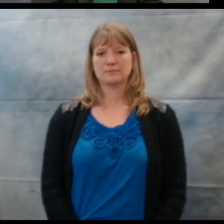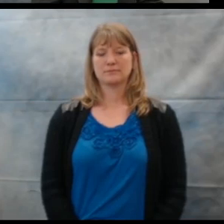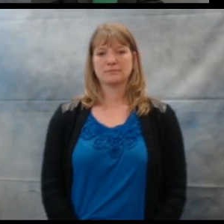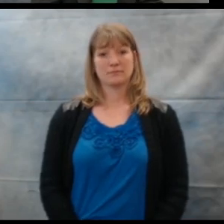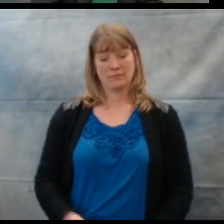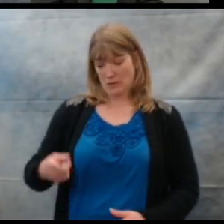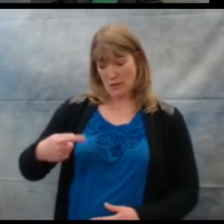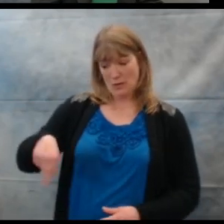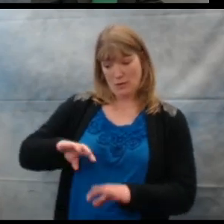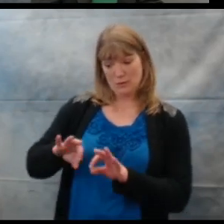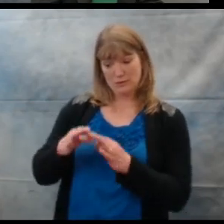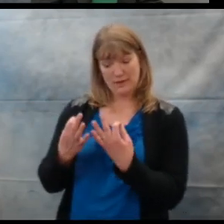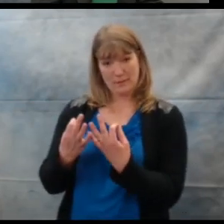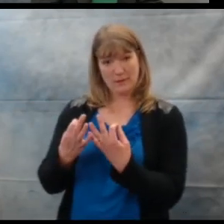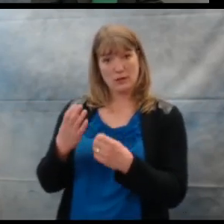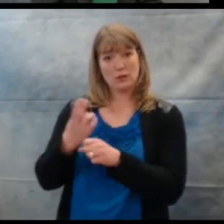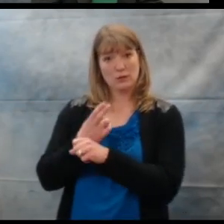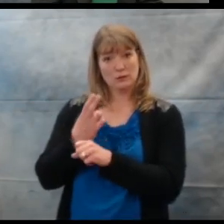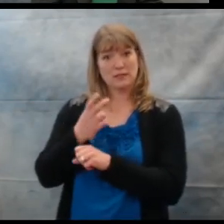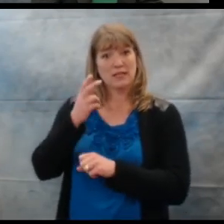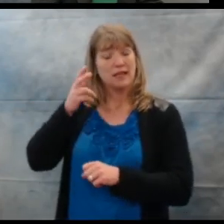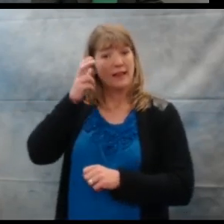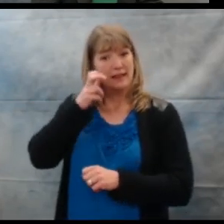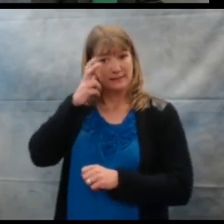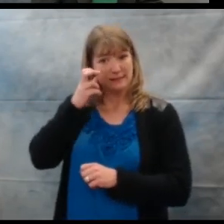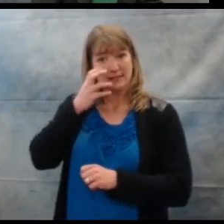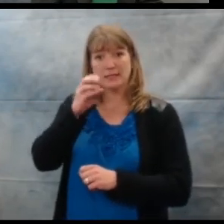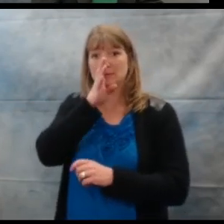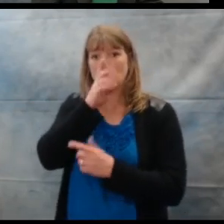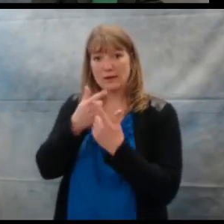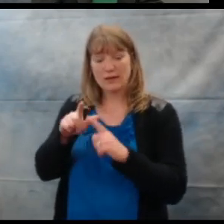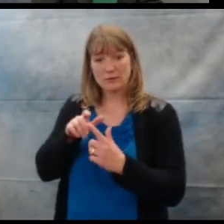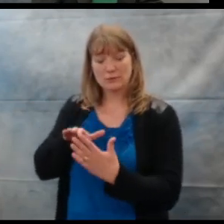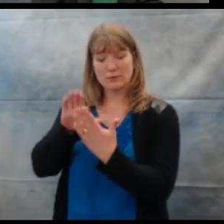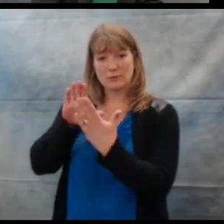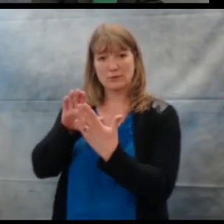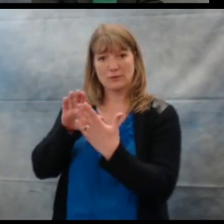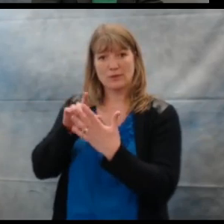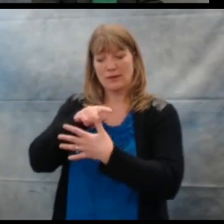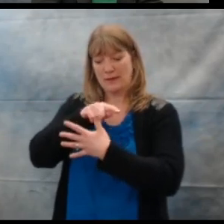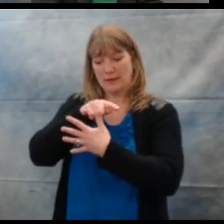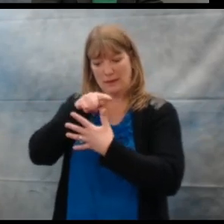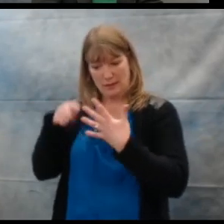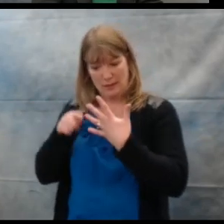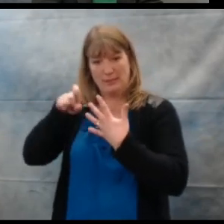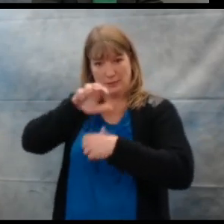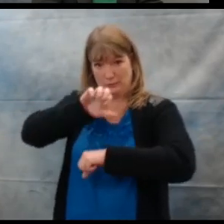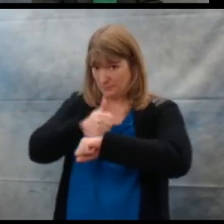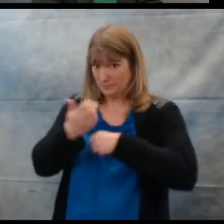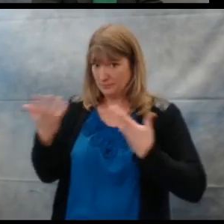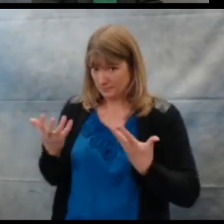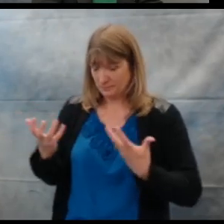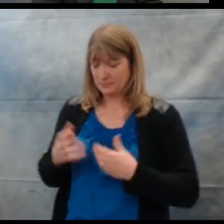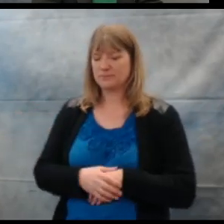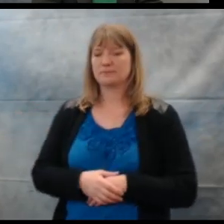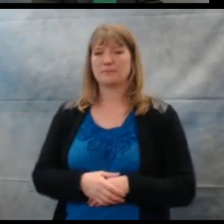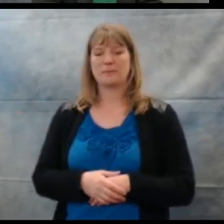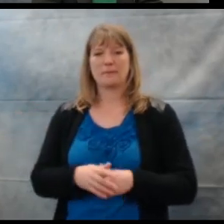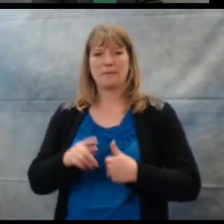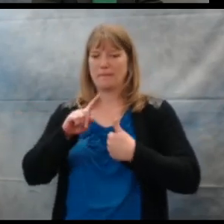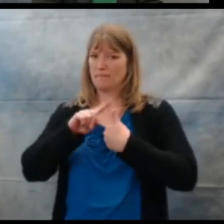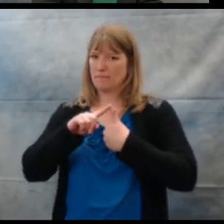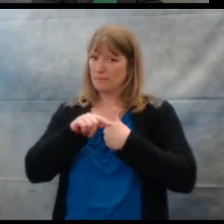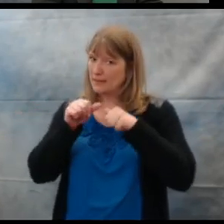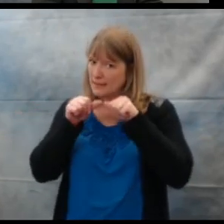For those families using a listening and spoken language approach, these aspects have to be in place.